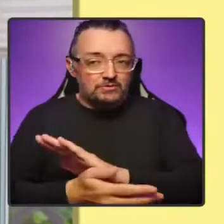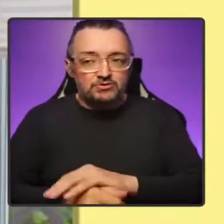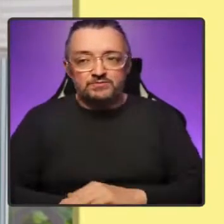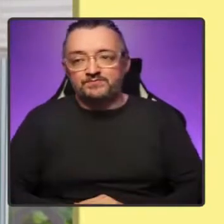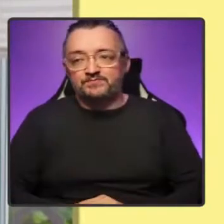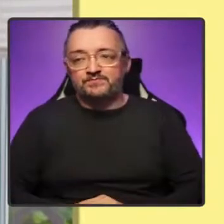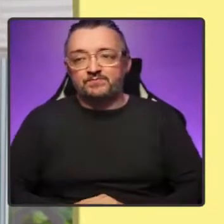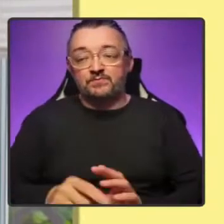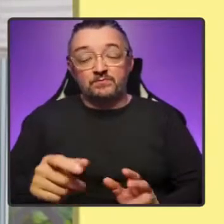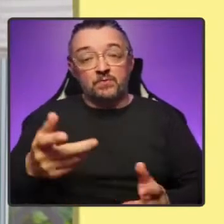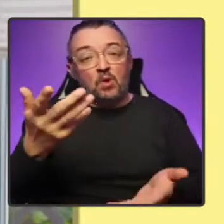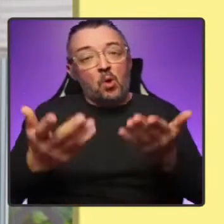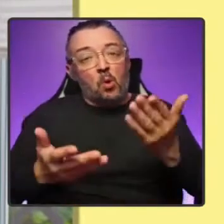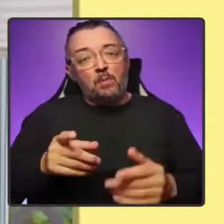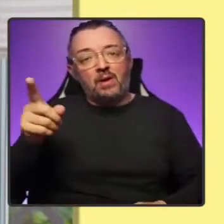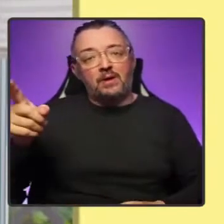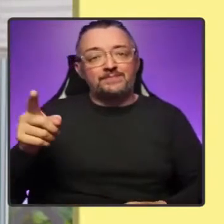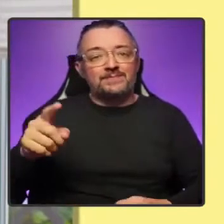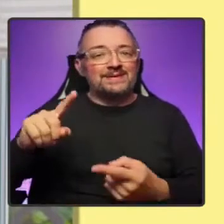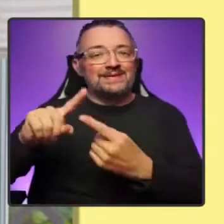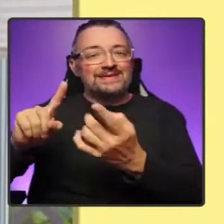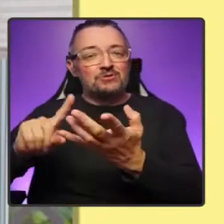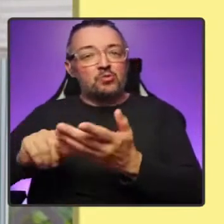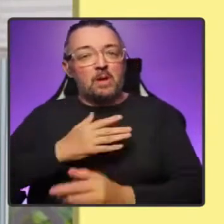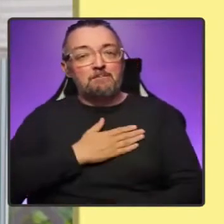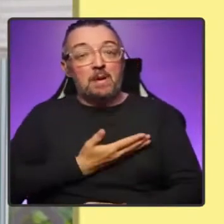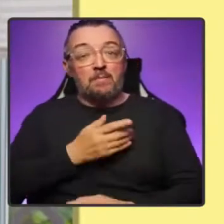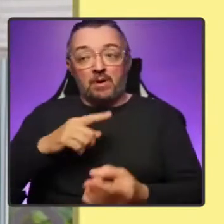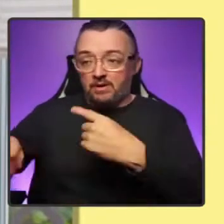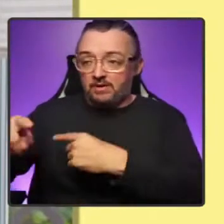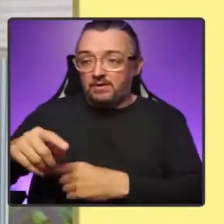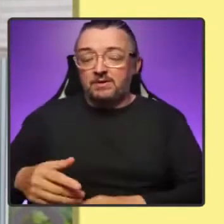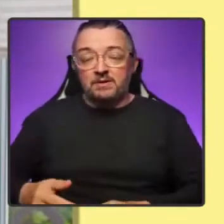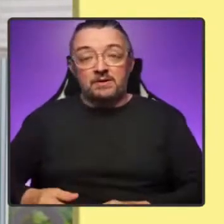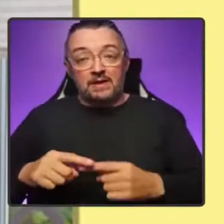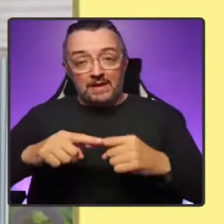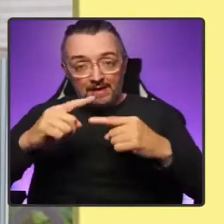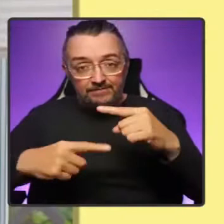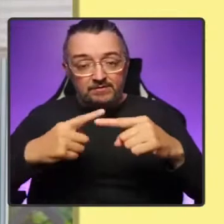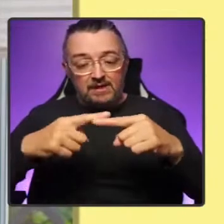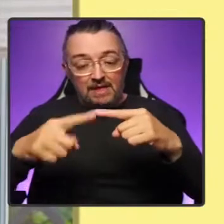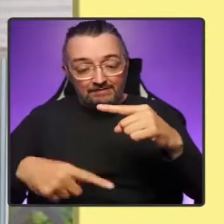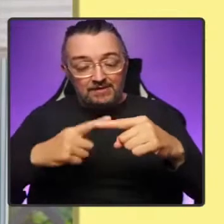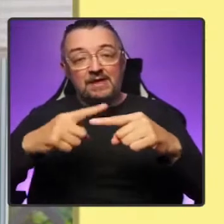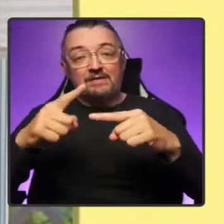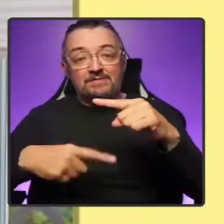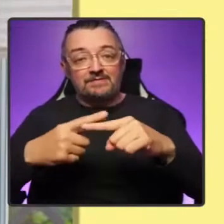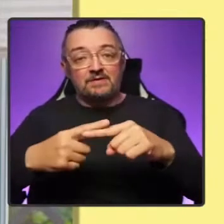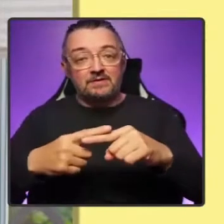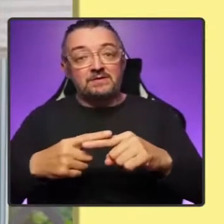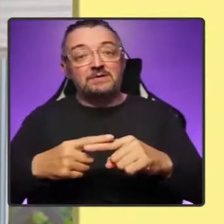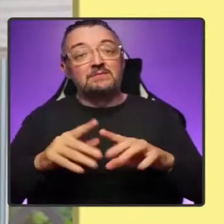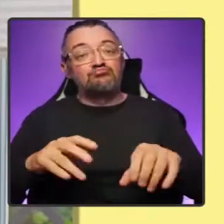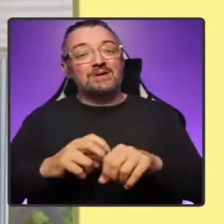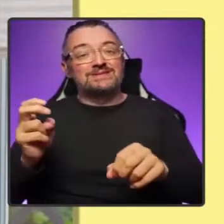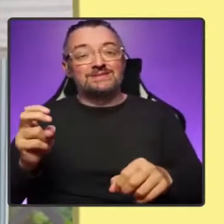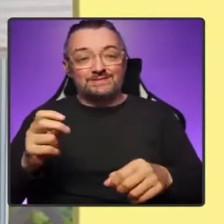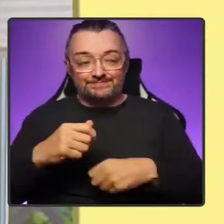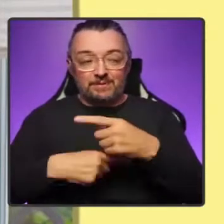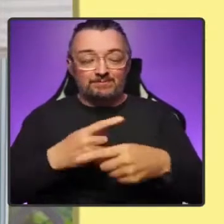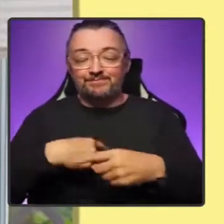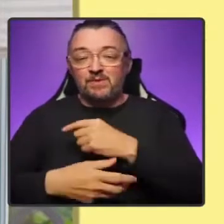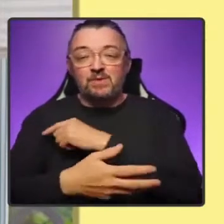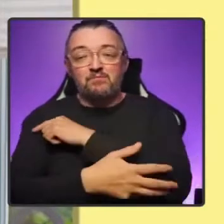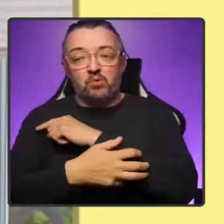continued EU membership, Brexit will make us poorer year after year after year. Trade with Europe